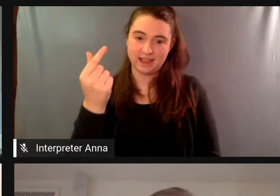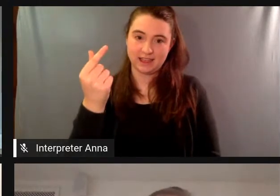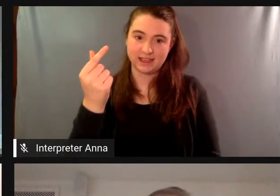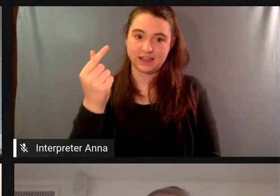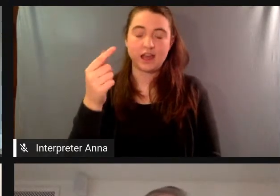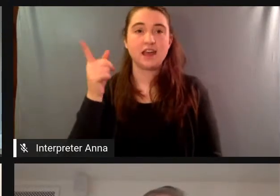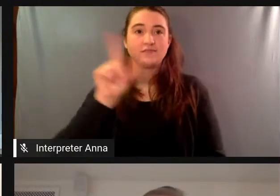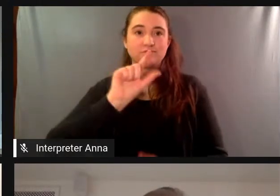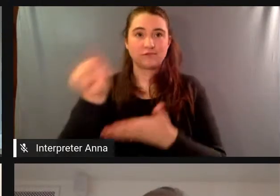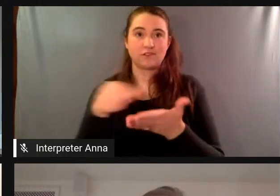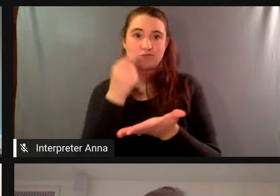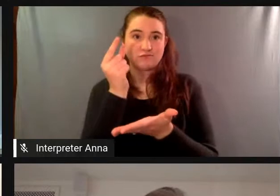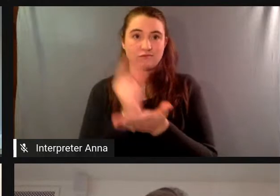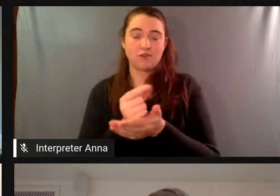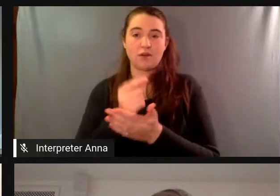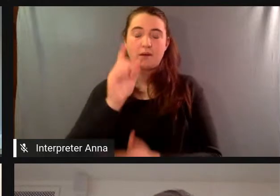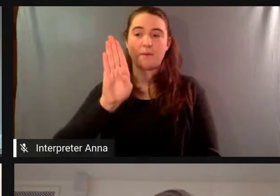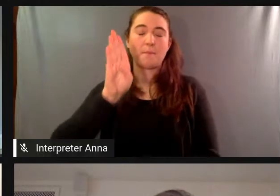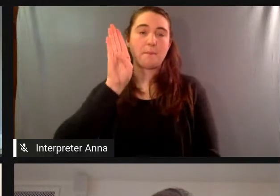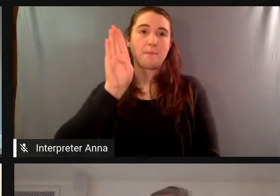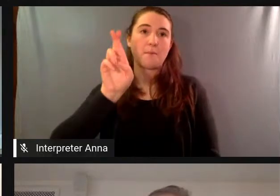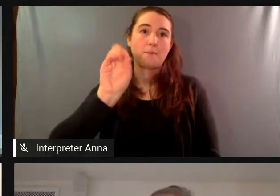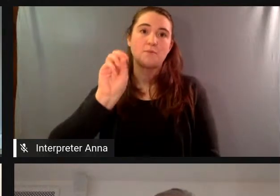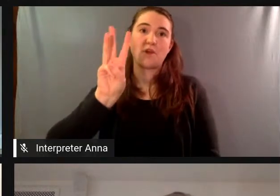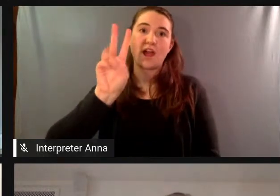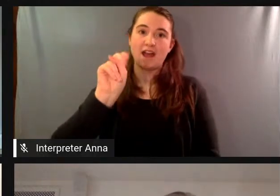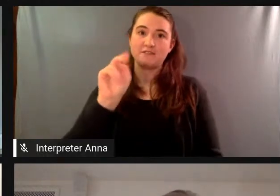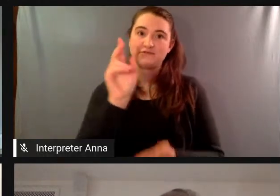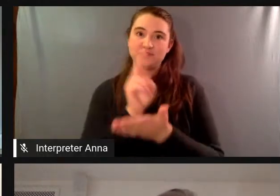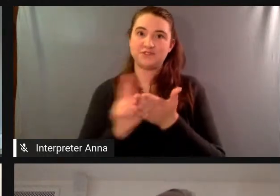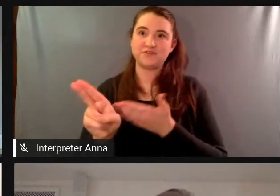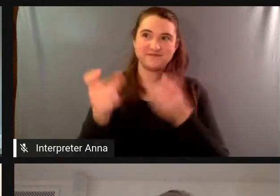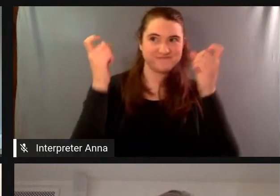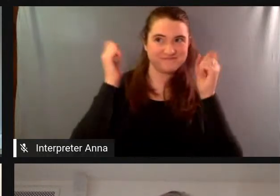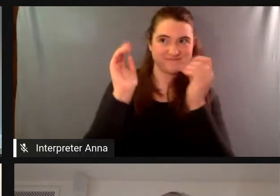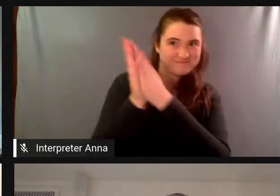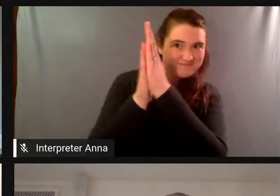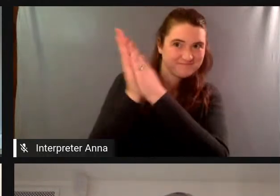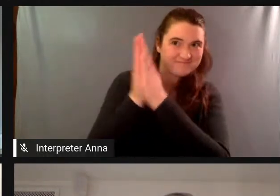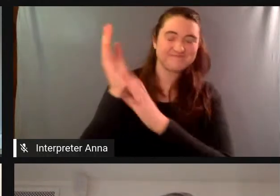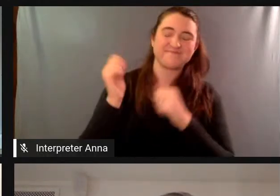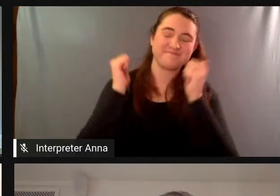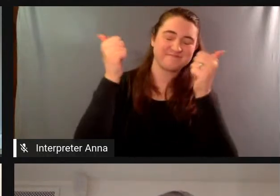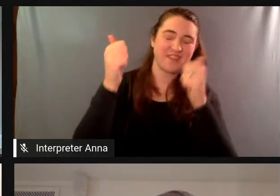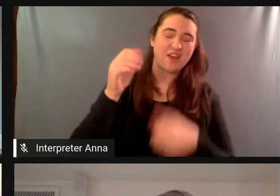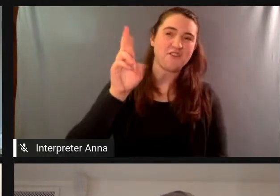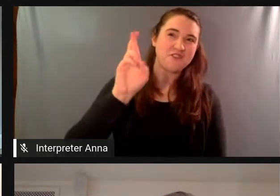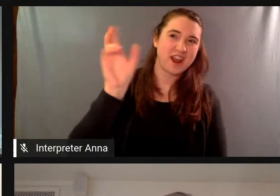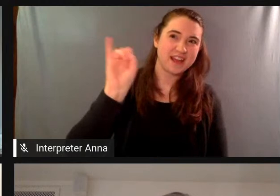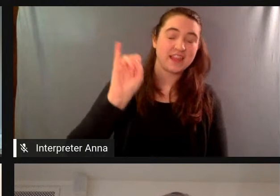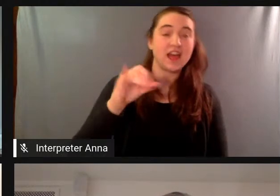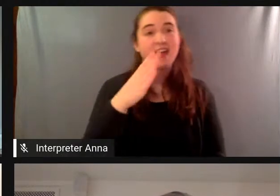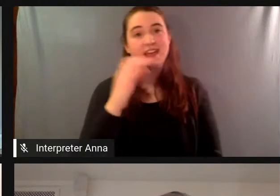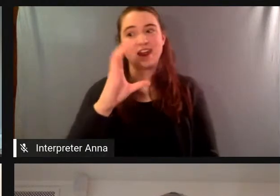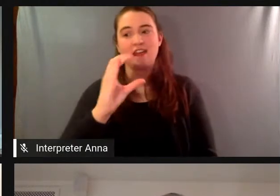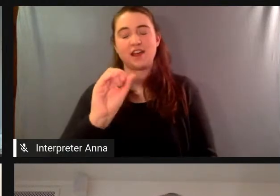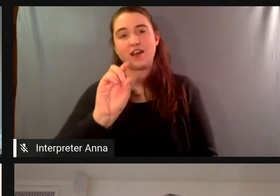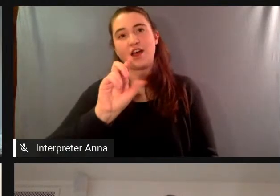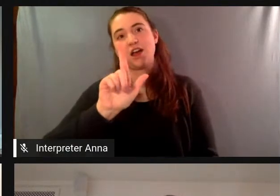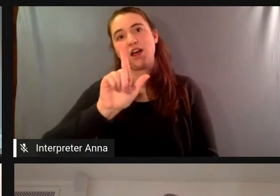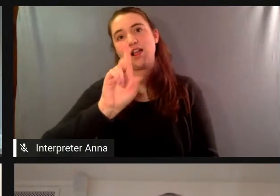is a graduate of brown university go rhode island uh and columbia the columbia university school of journalism